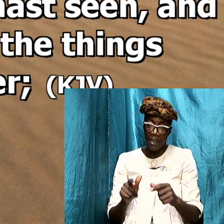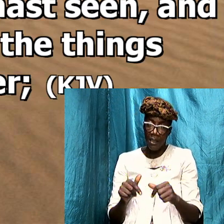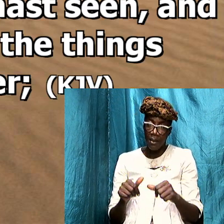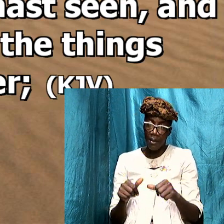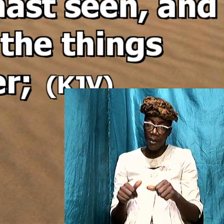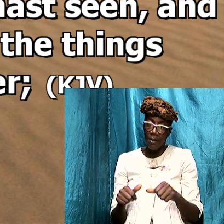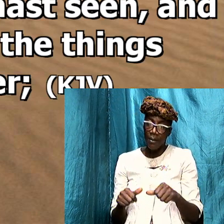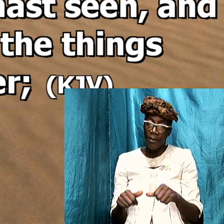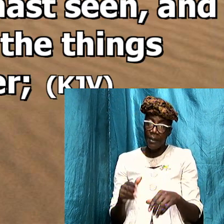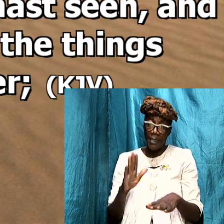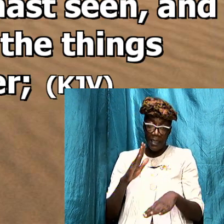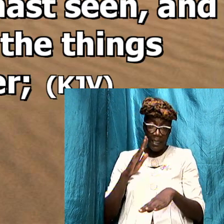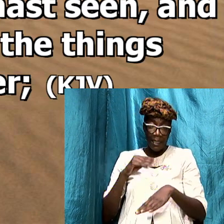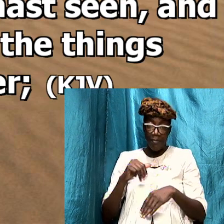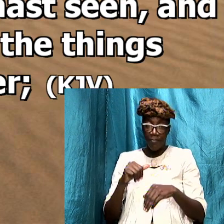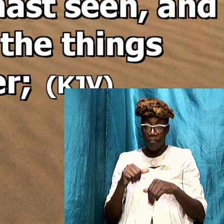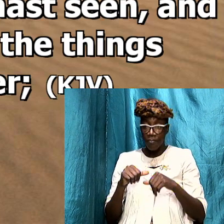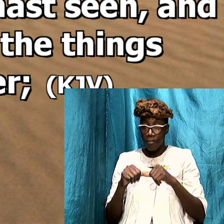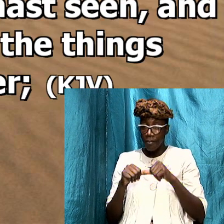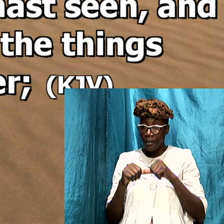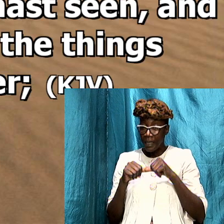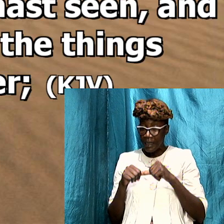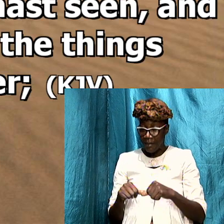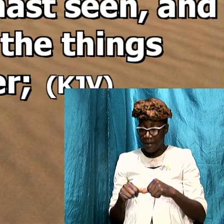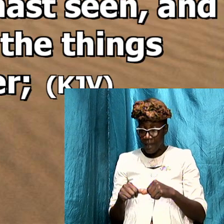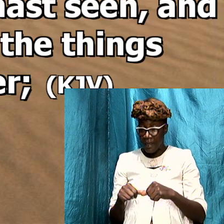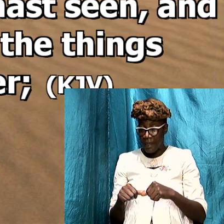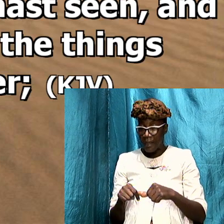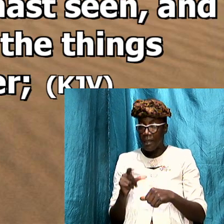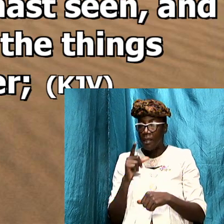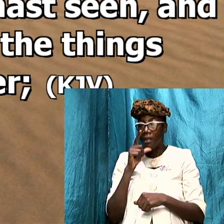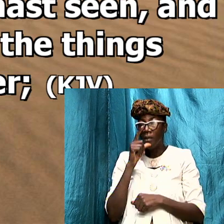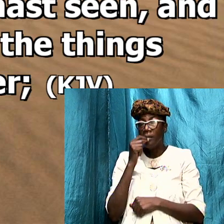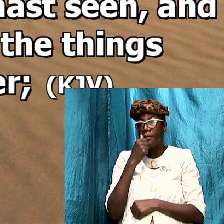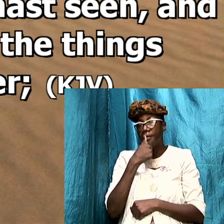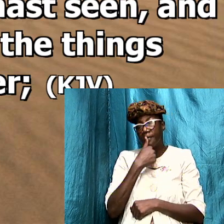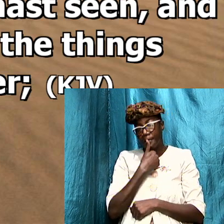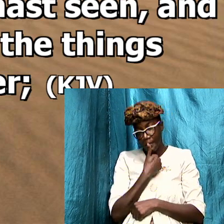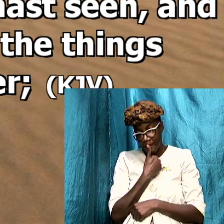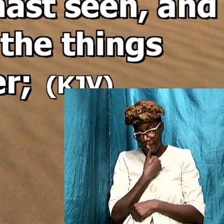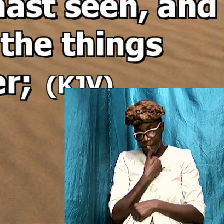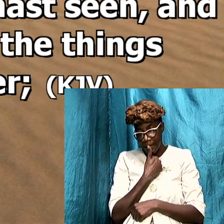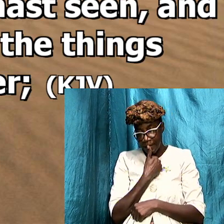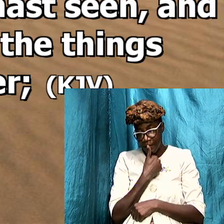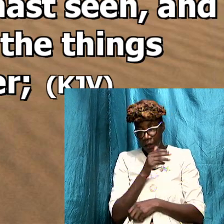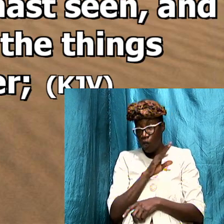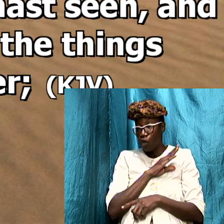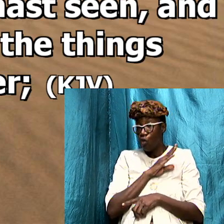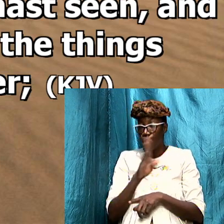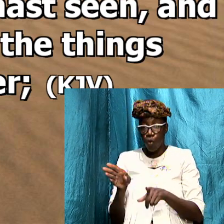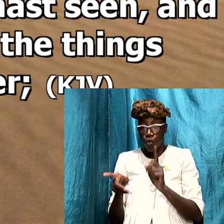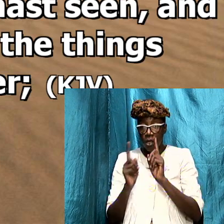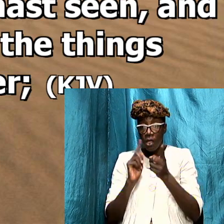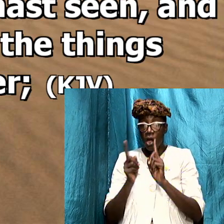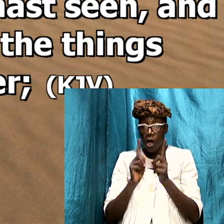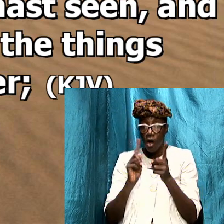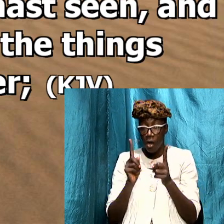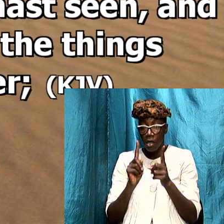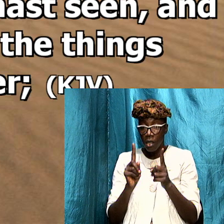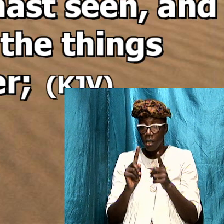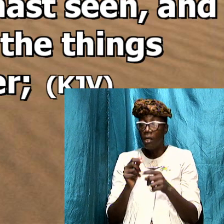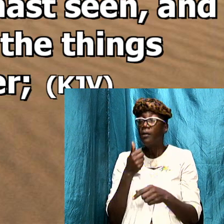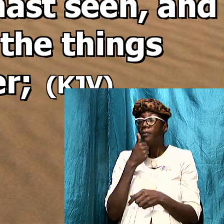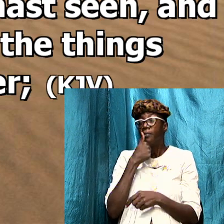silent never argue from silence so if the Bible